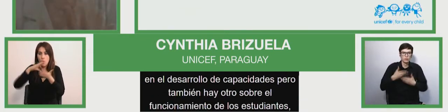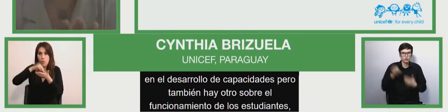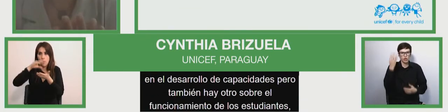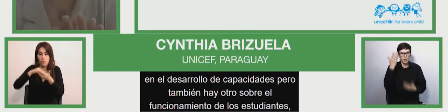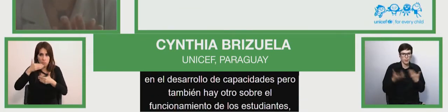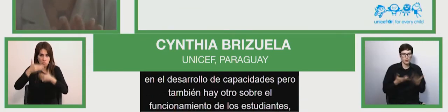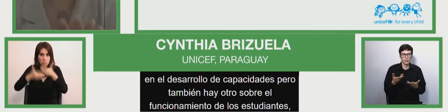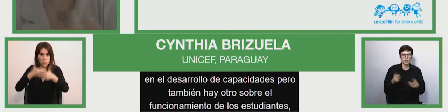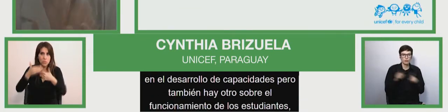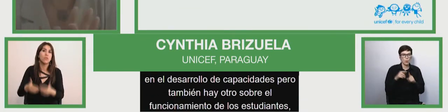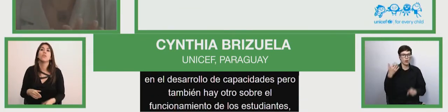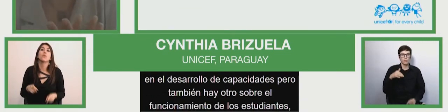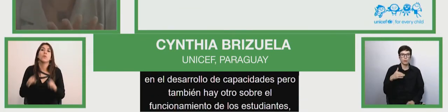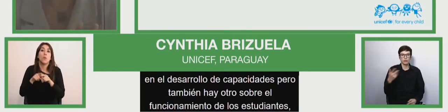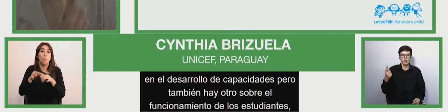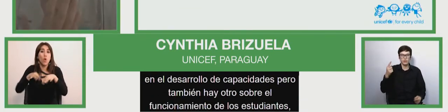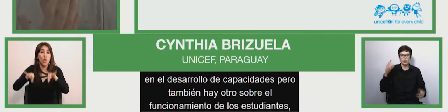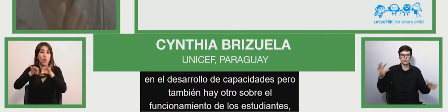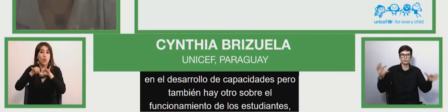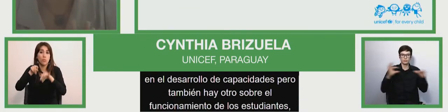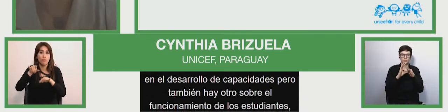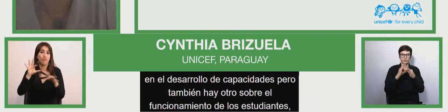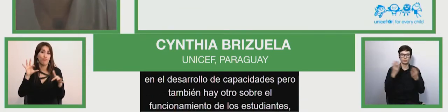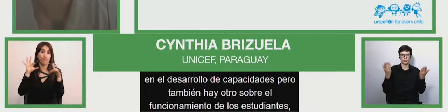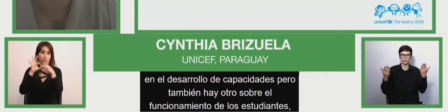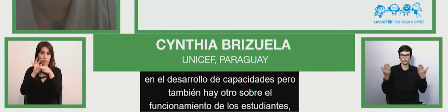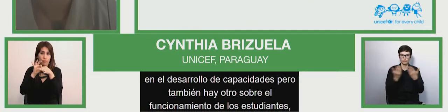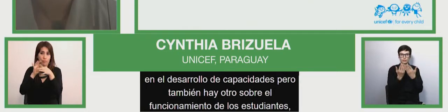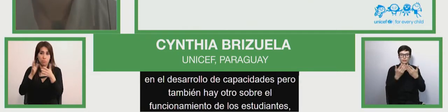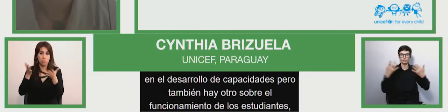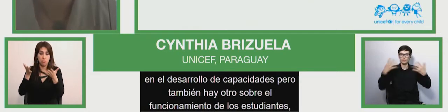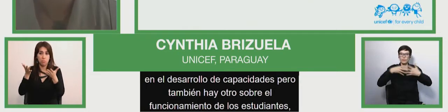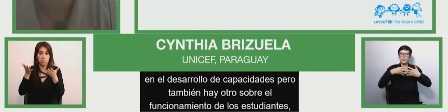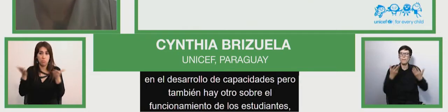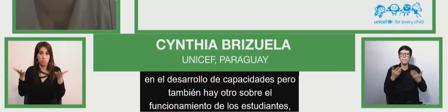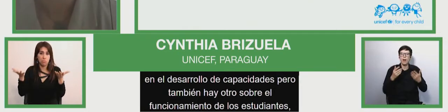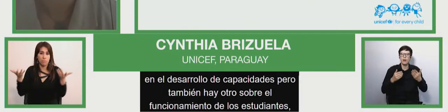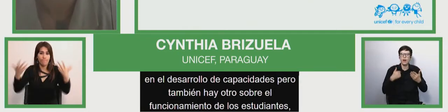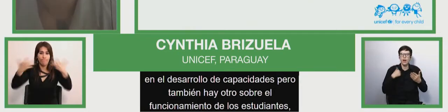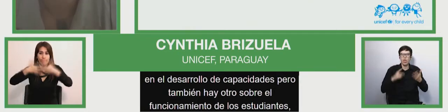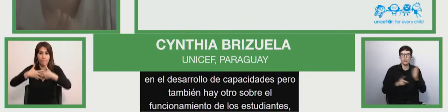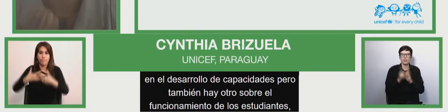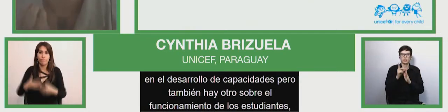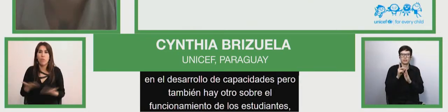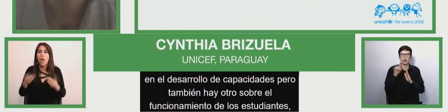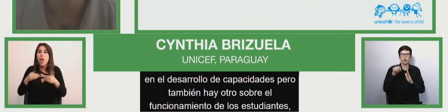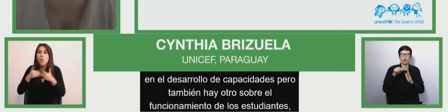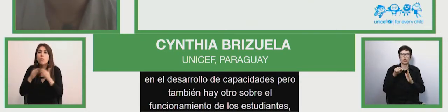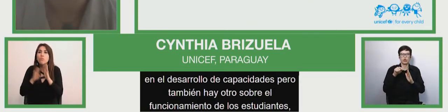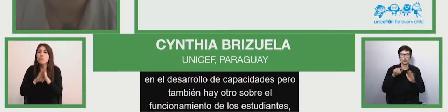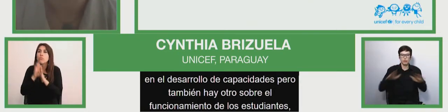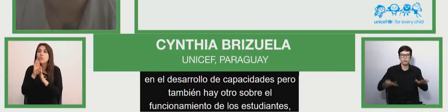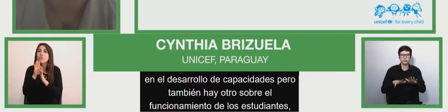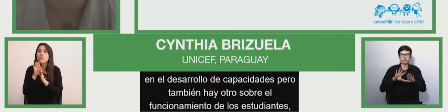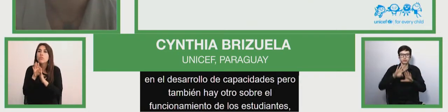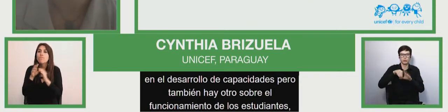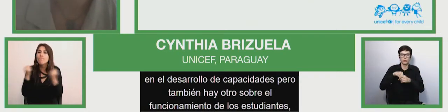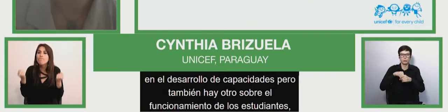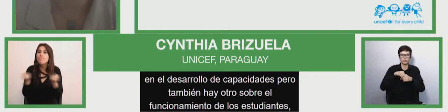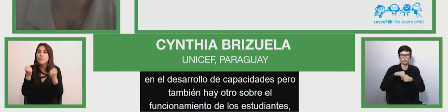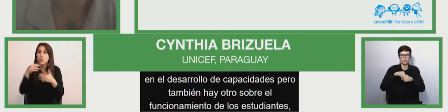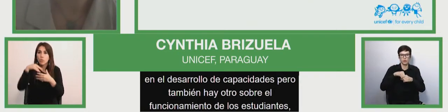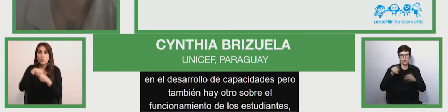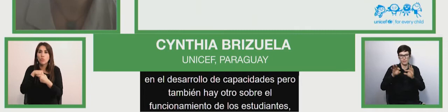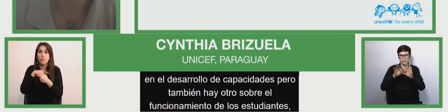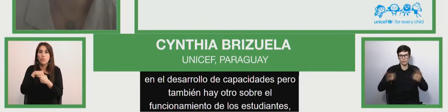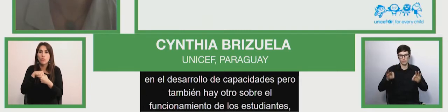development it's important to cross both sets of information such that development of inclusive education in the richness of diversity